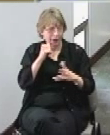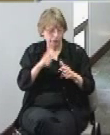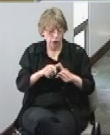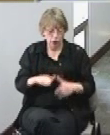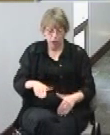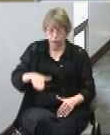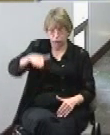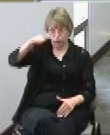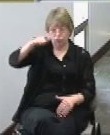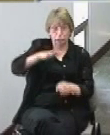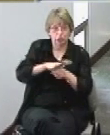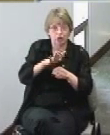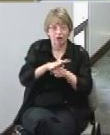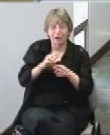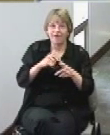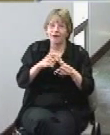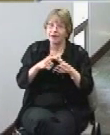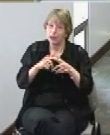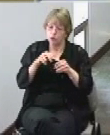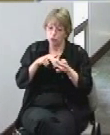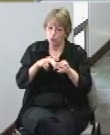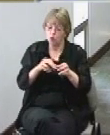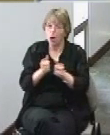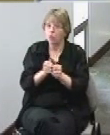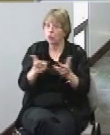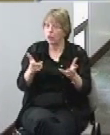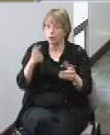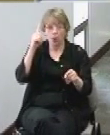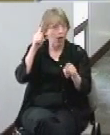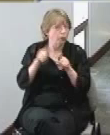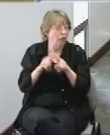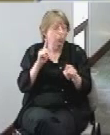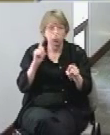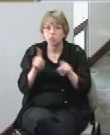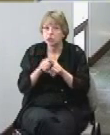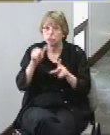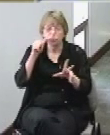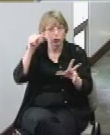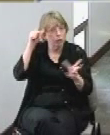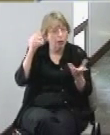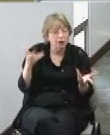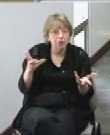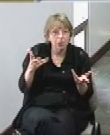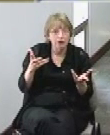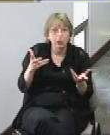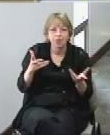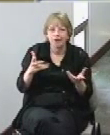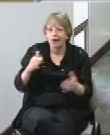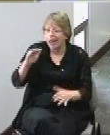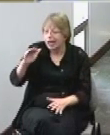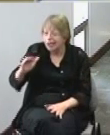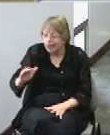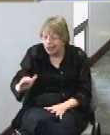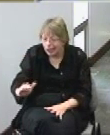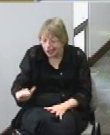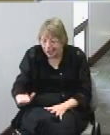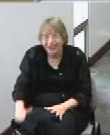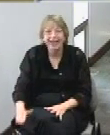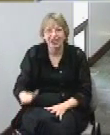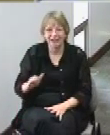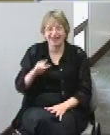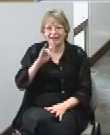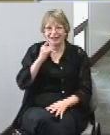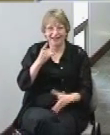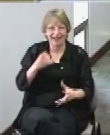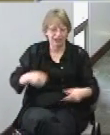by yourself you can ride with an adult and even the littlest kids can get on that there's a seat belt